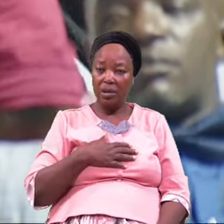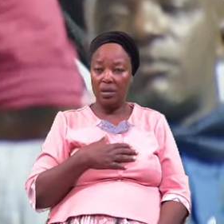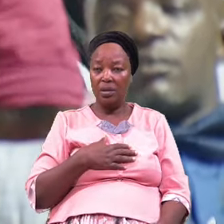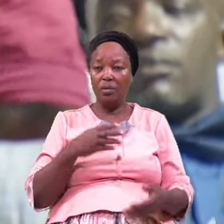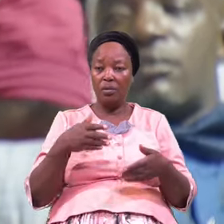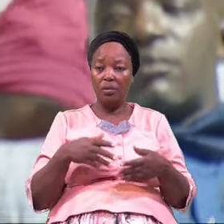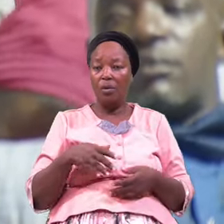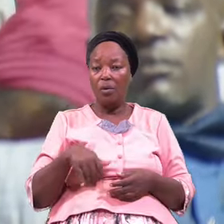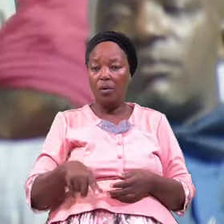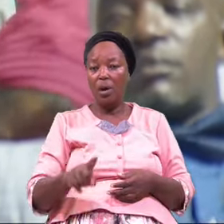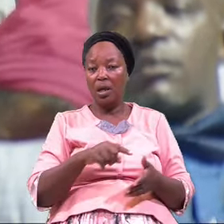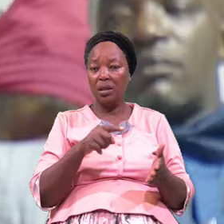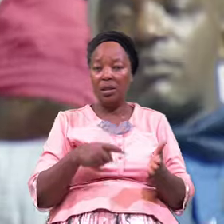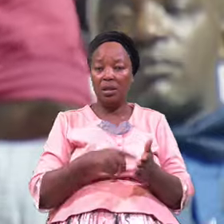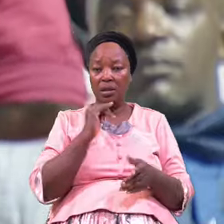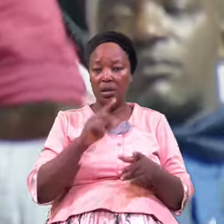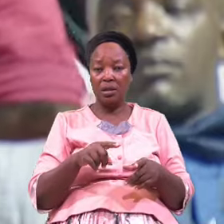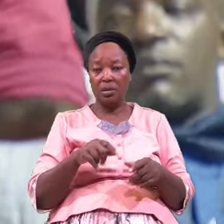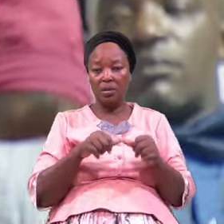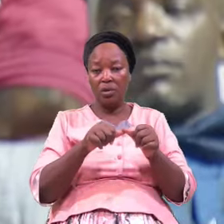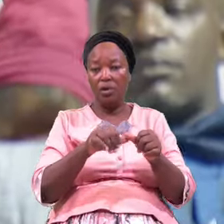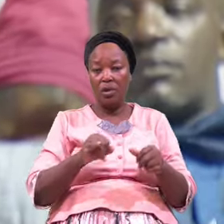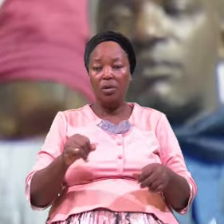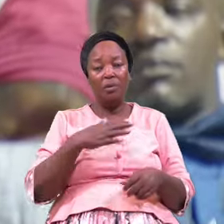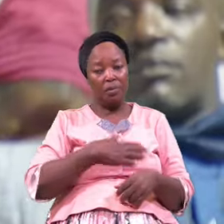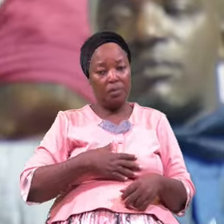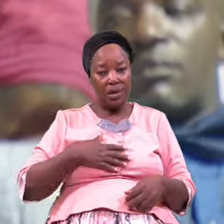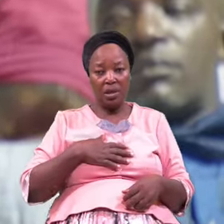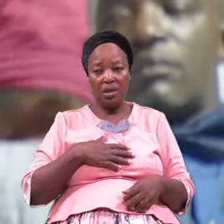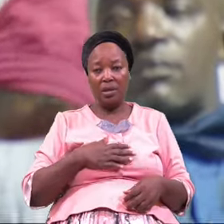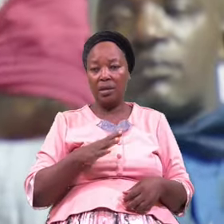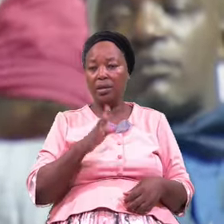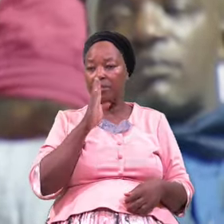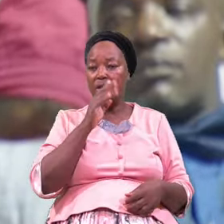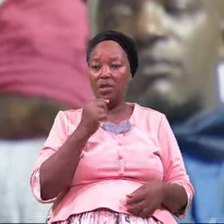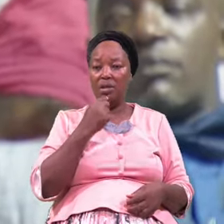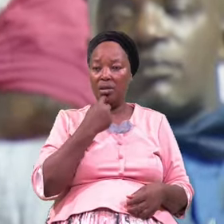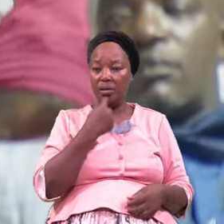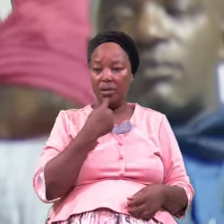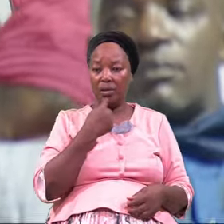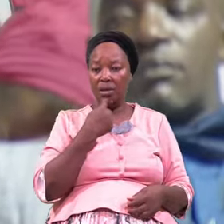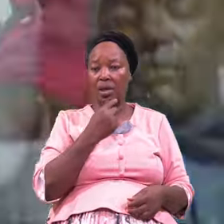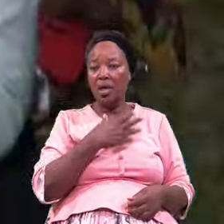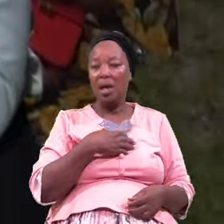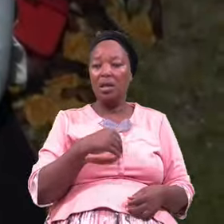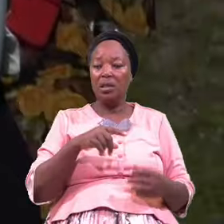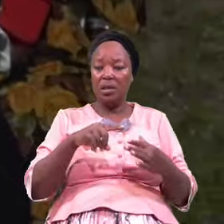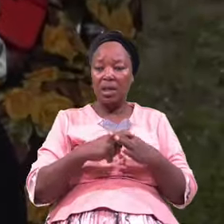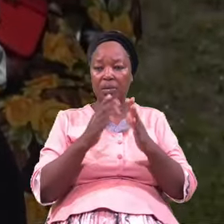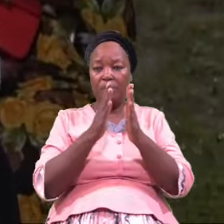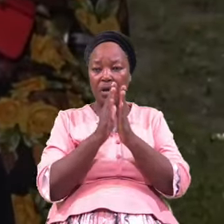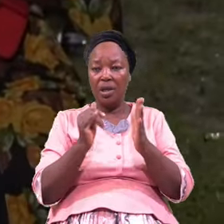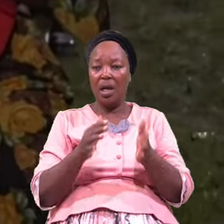Then in Village That is For Bonadis You Pay And